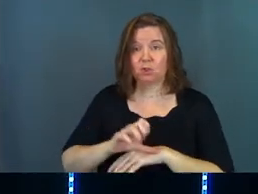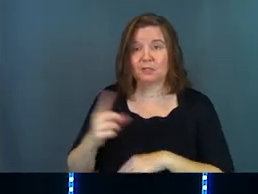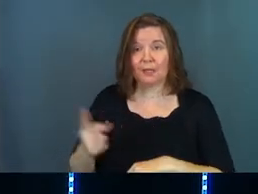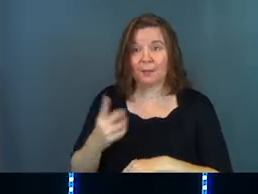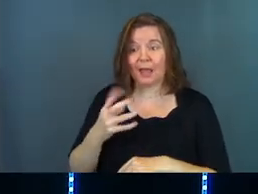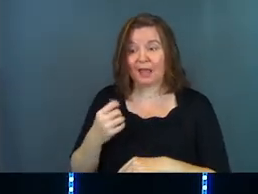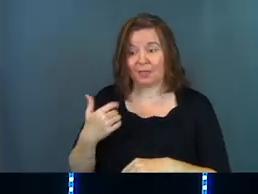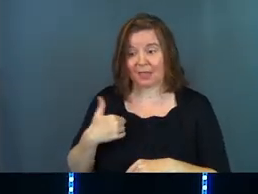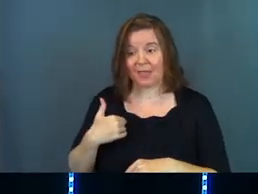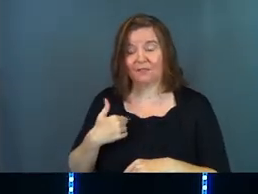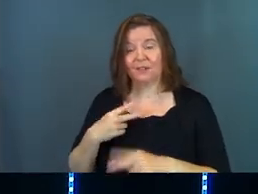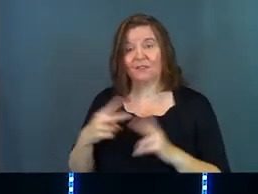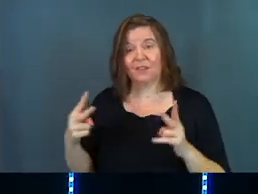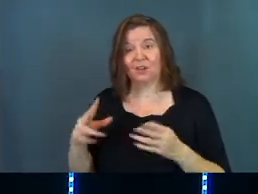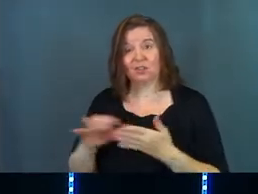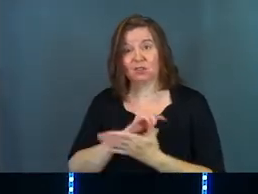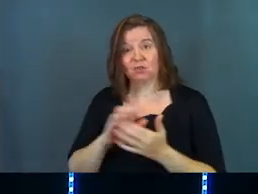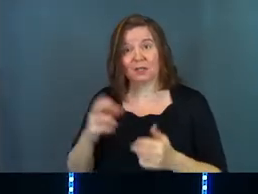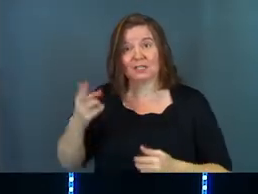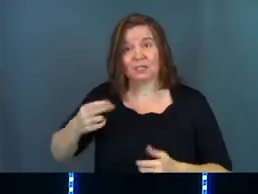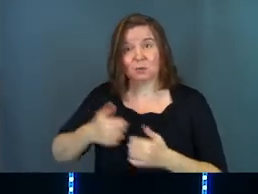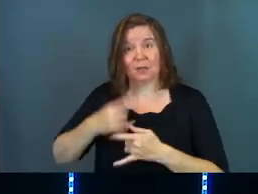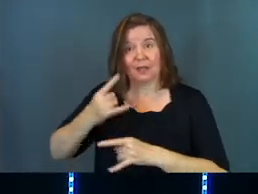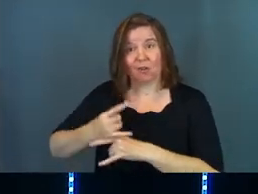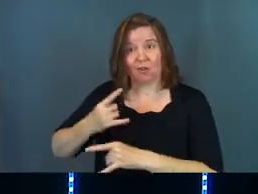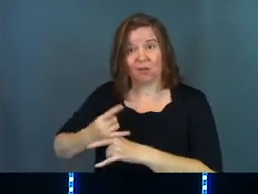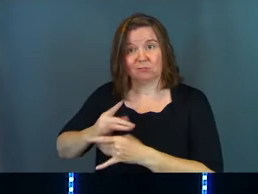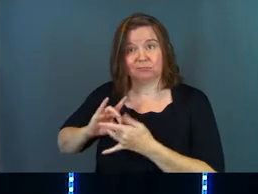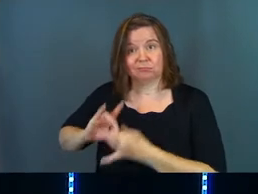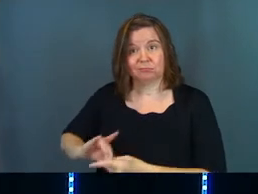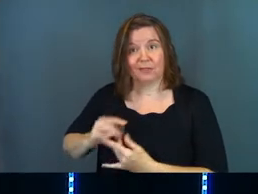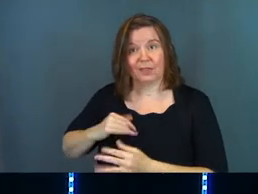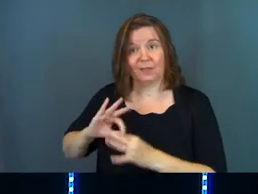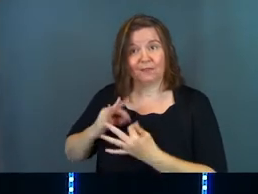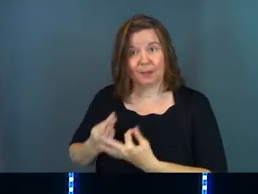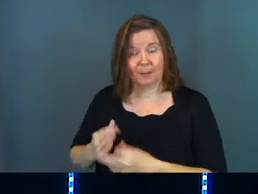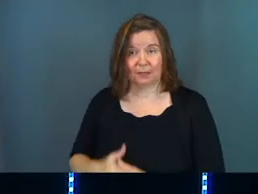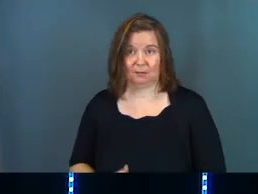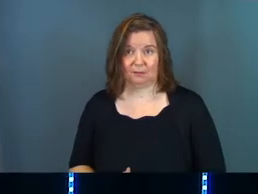sometimes, and they've got a very destructive history of alcoholism in their family.